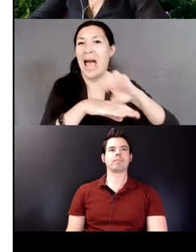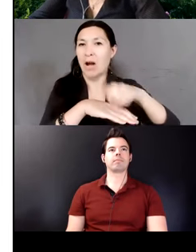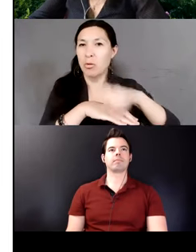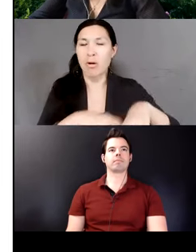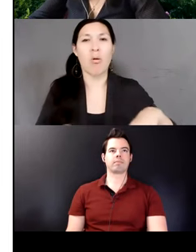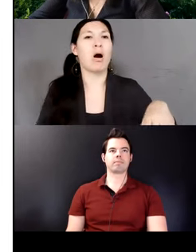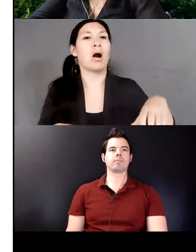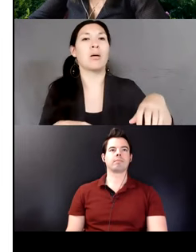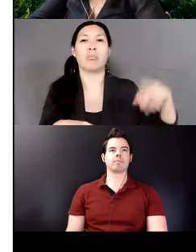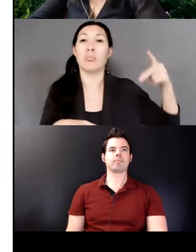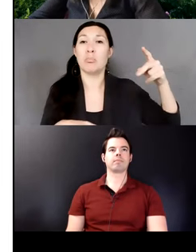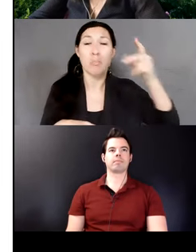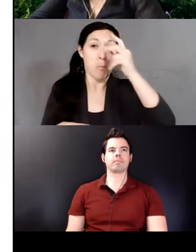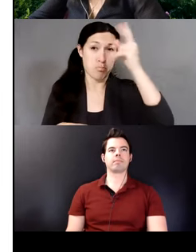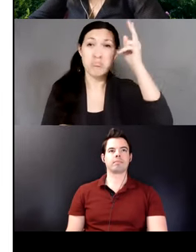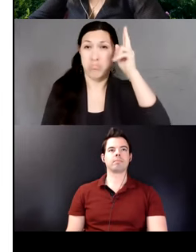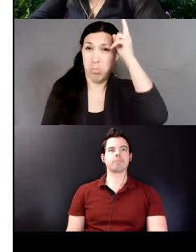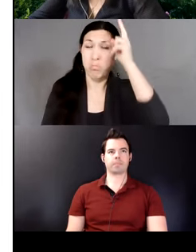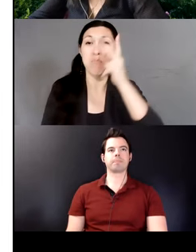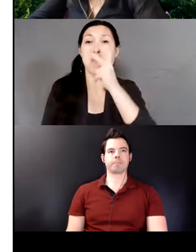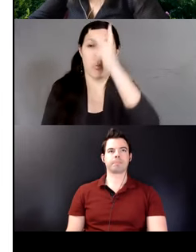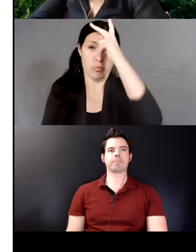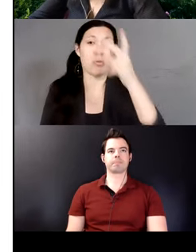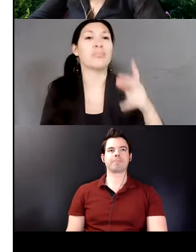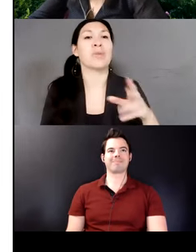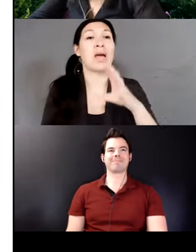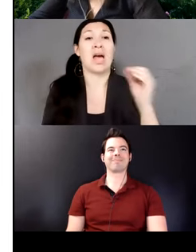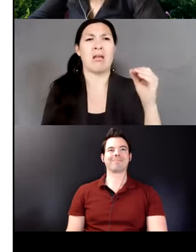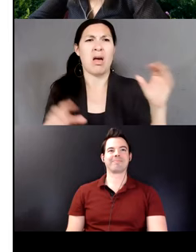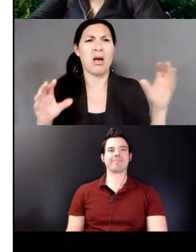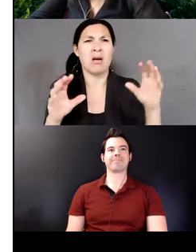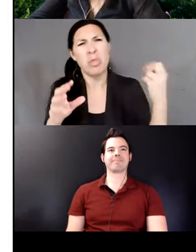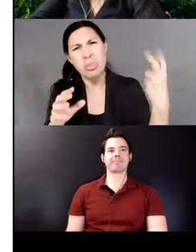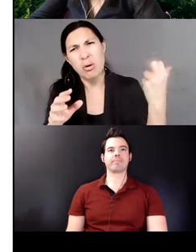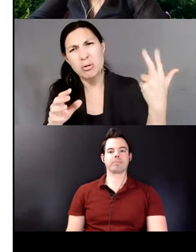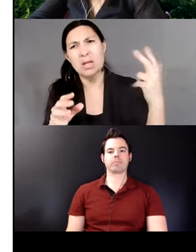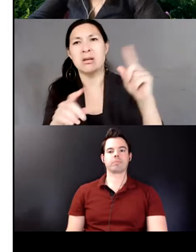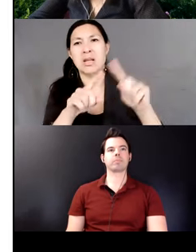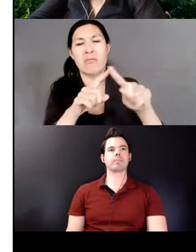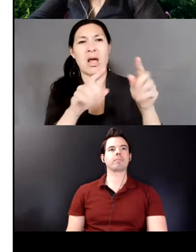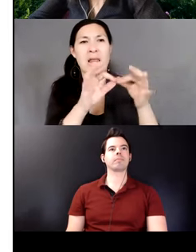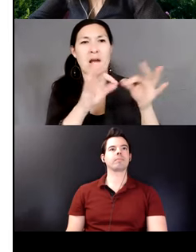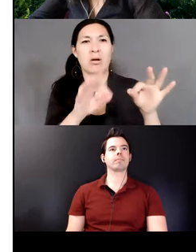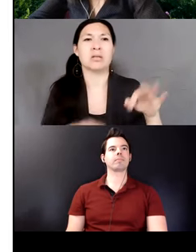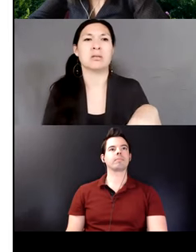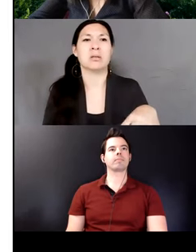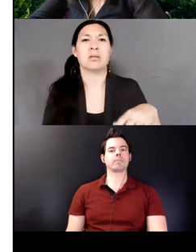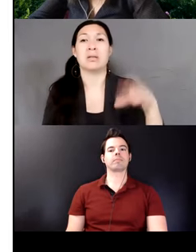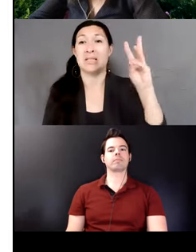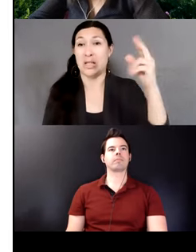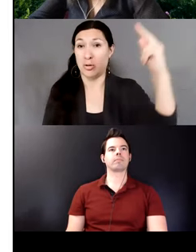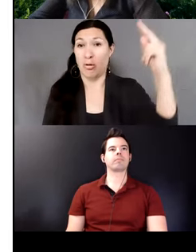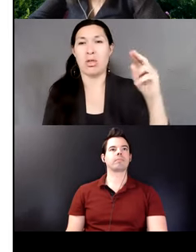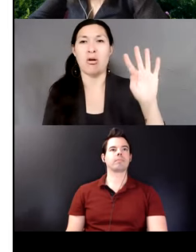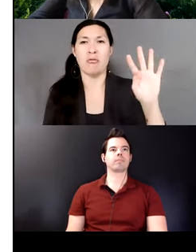There are at least 13 different Quechua languages, languages, six languages in the north, four languages in the central area, and three in